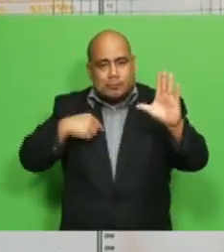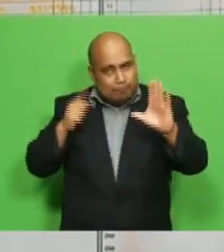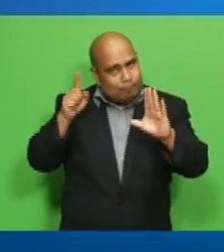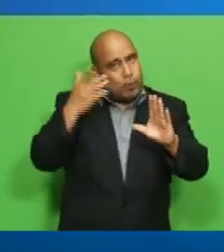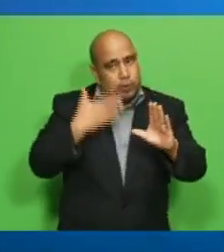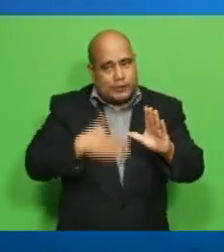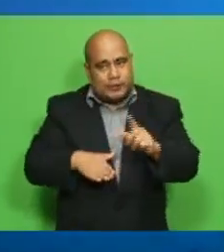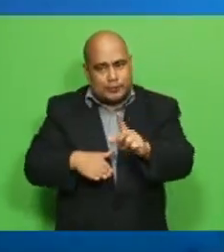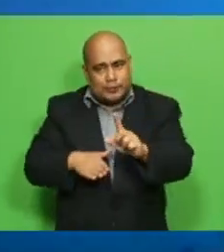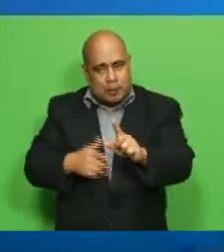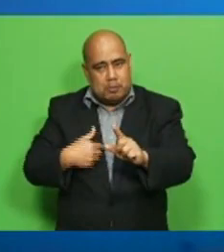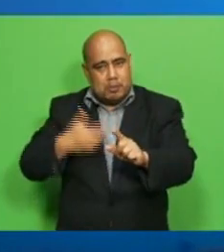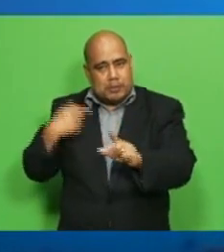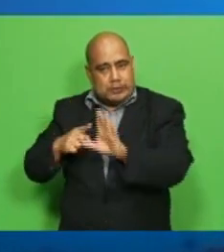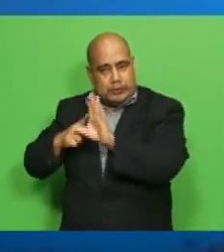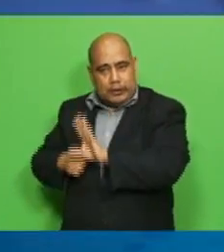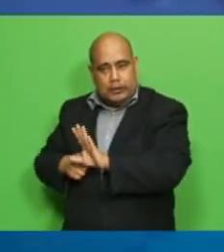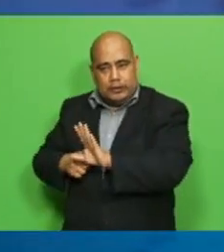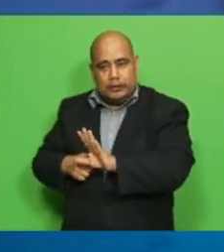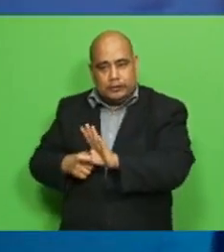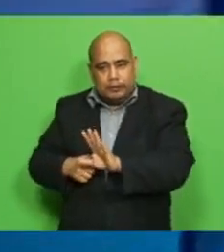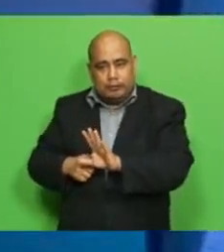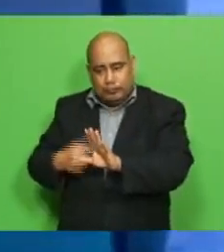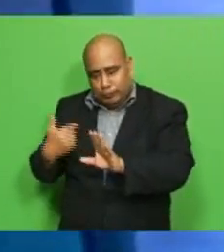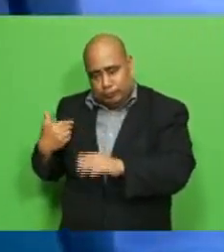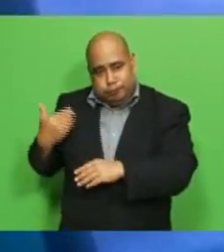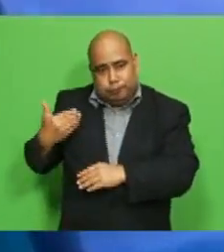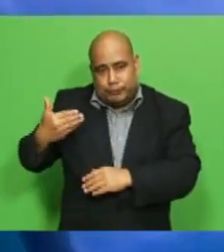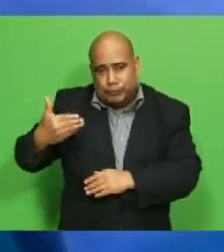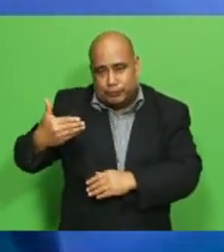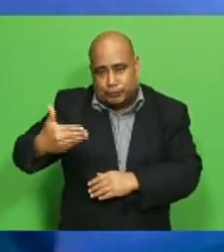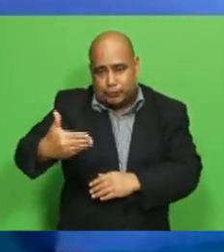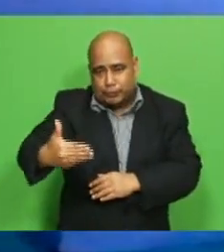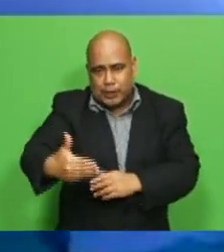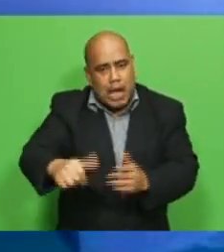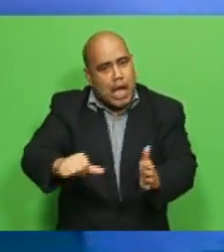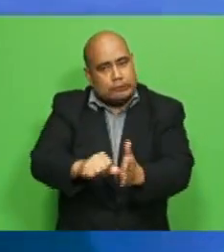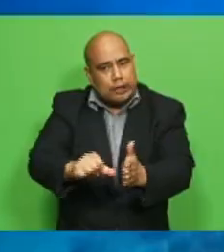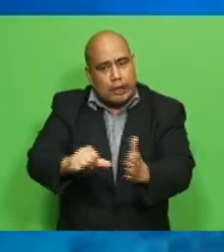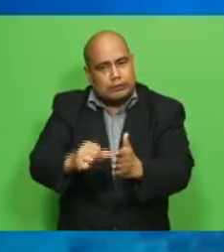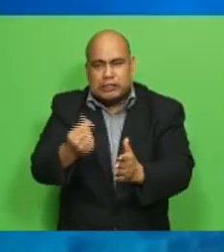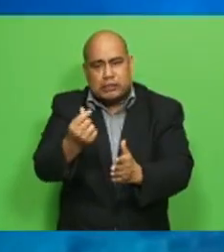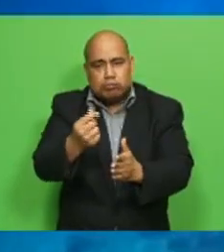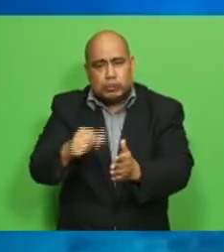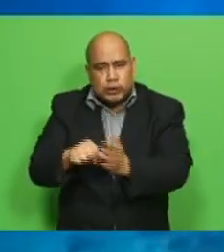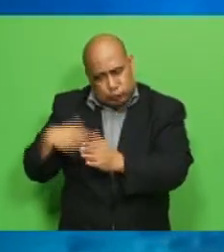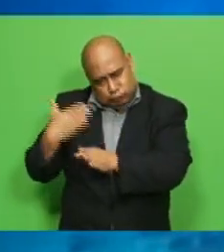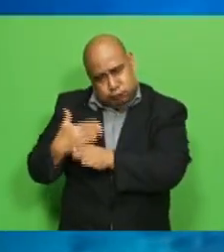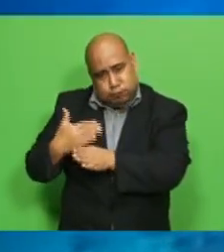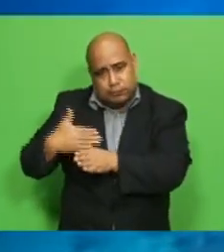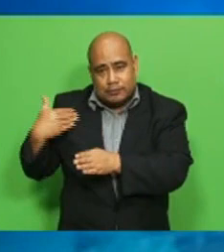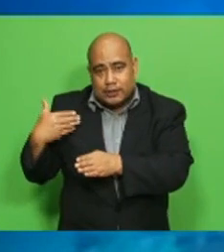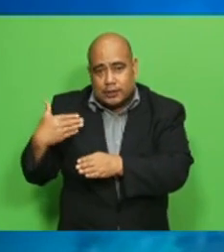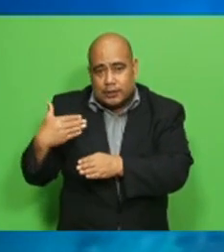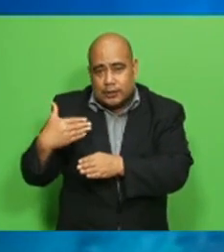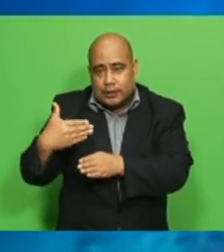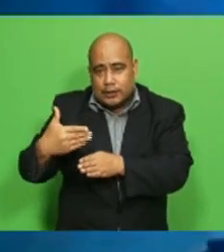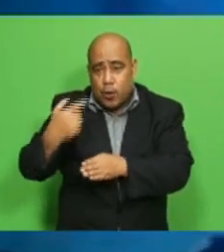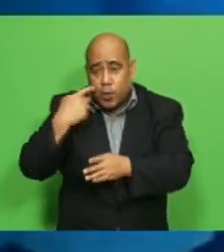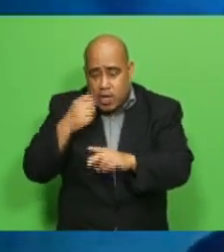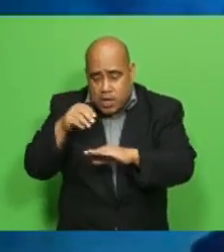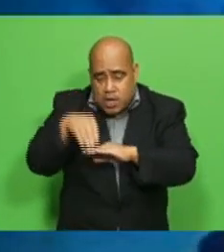to get where I am now today it wasn't easy becoming an open water diver working my way